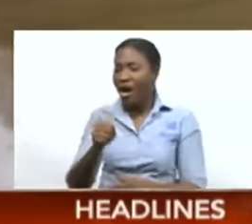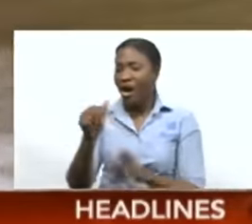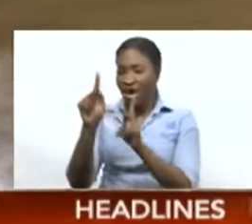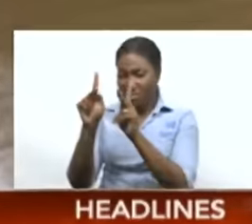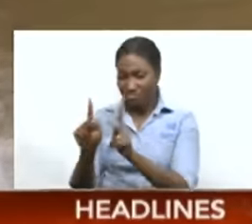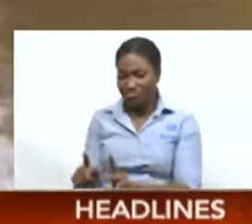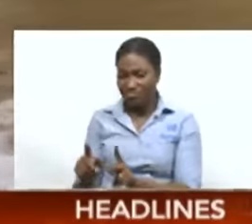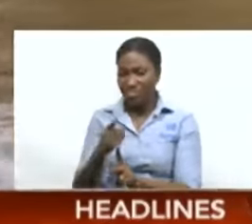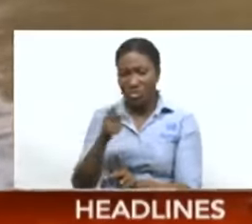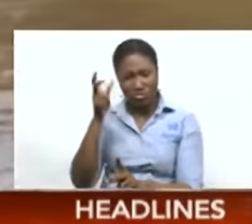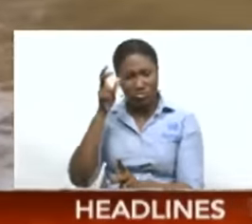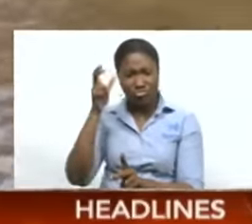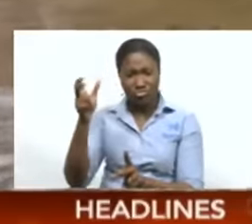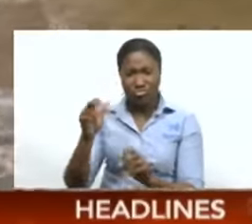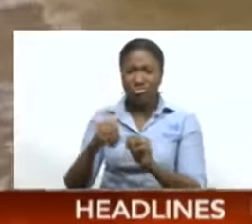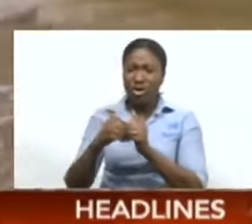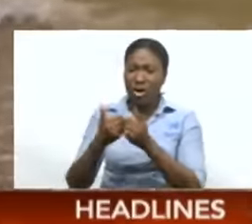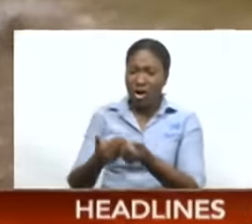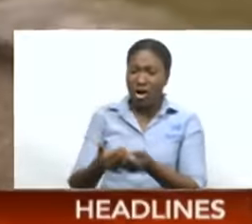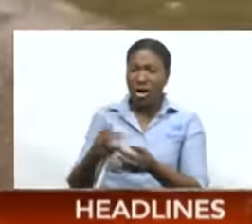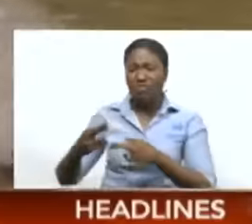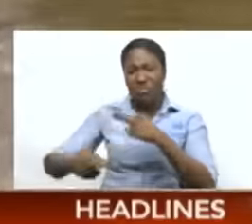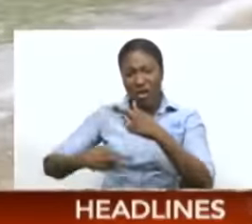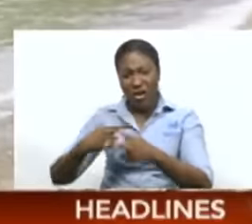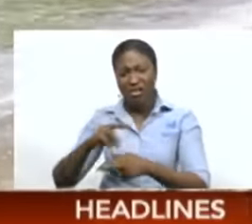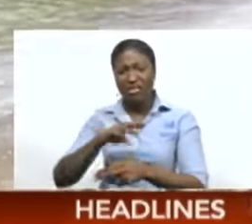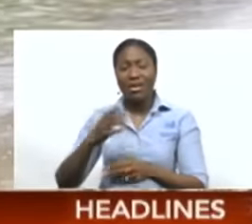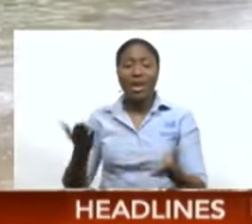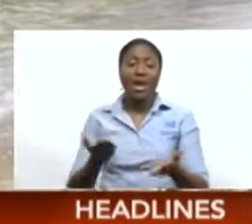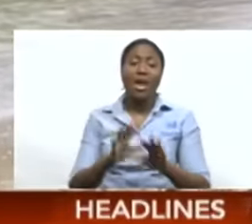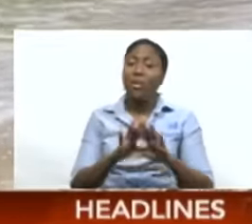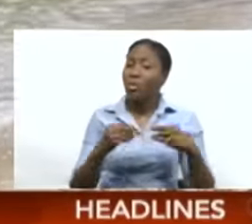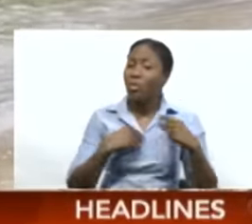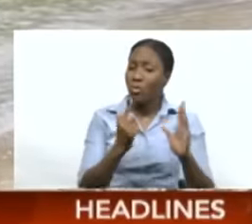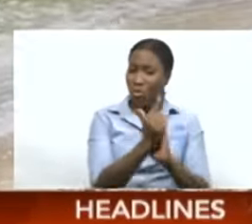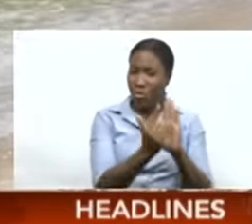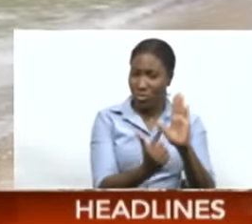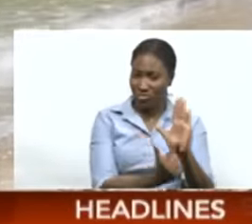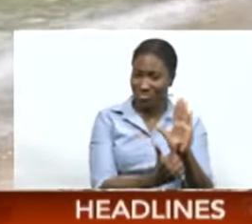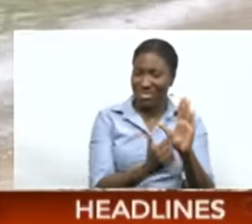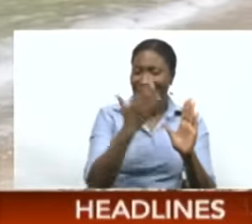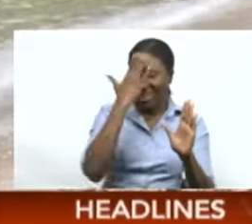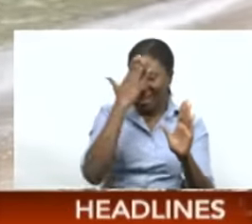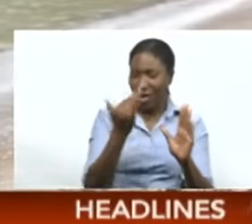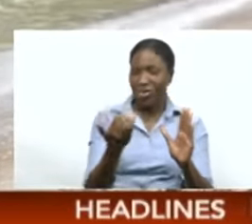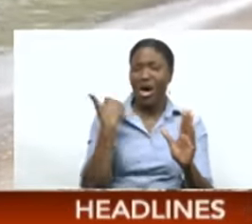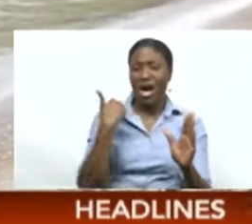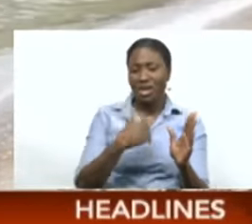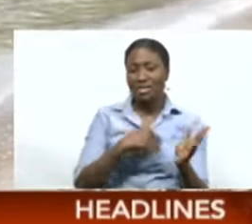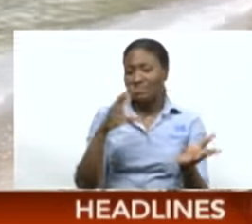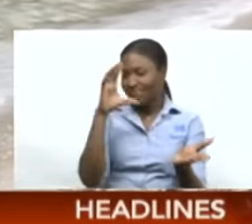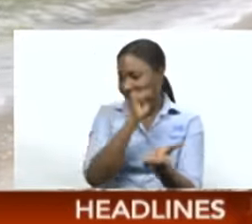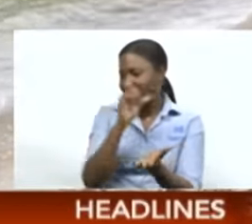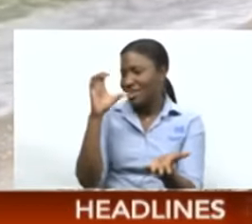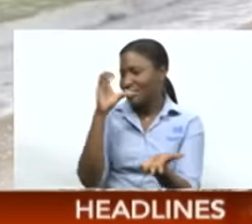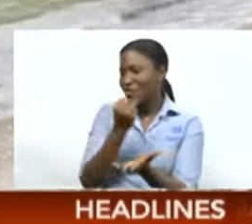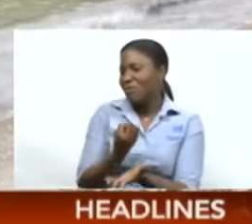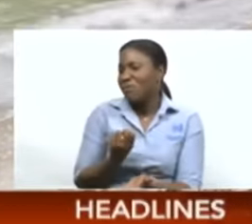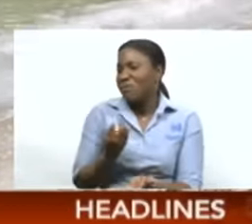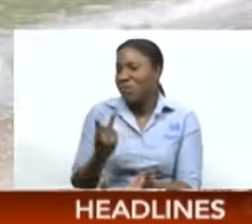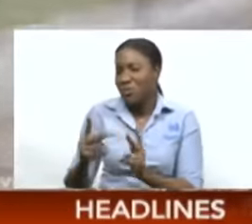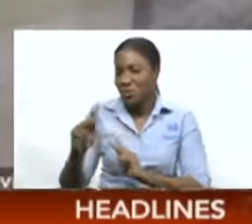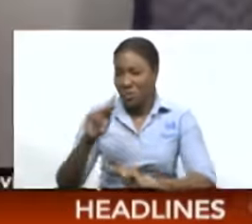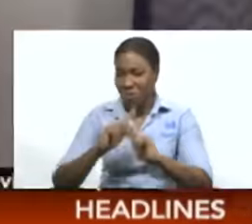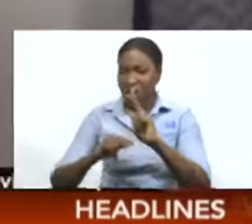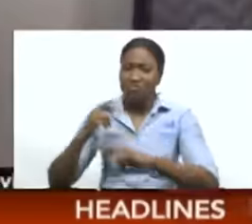consultant, Thompson says in the absence of legislation, this country has done well to have a 20 to 30 percent participation rate in